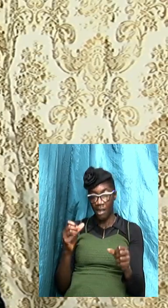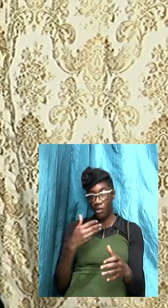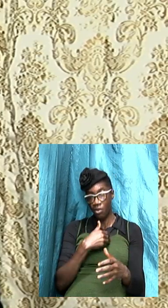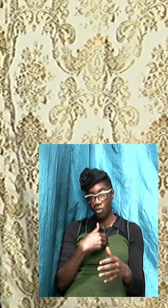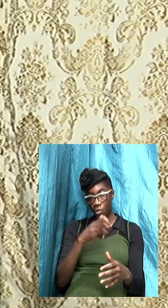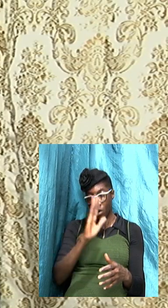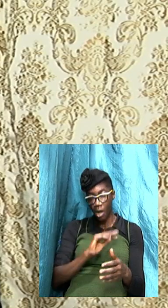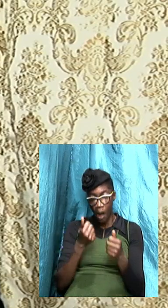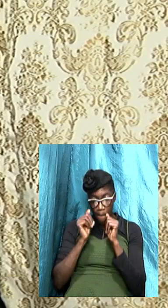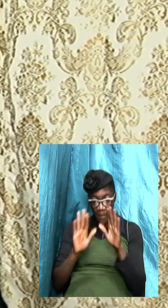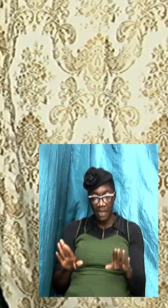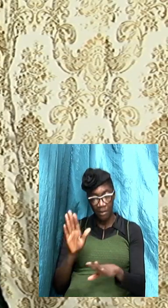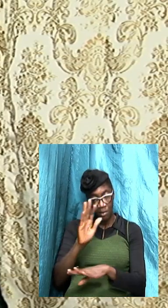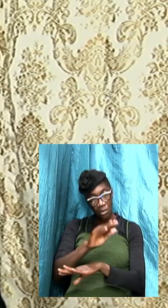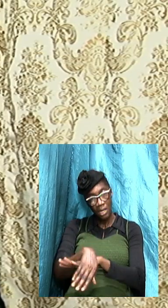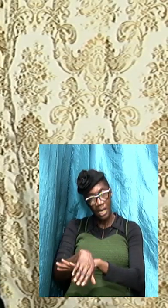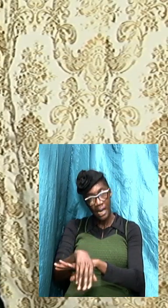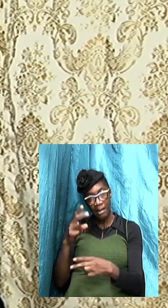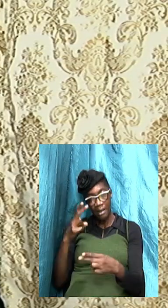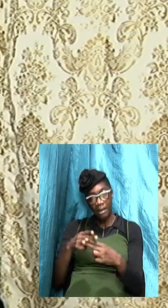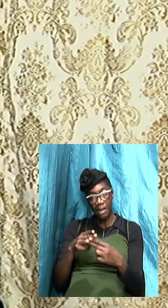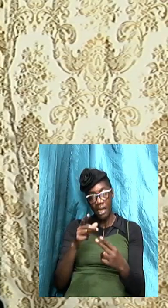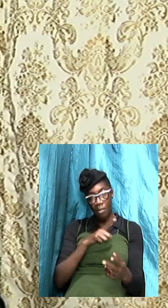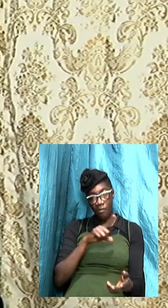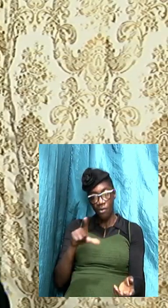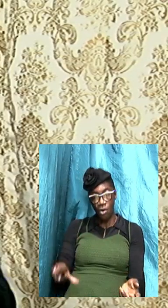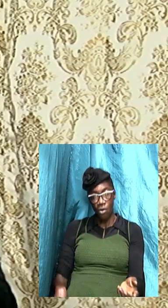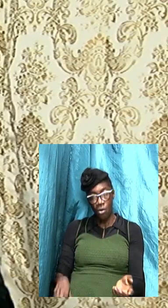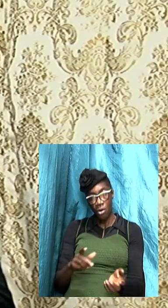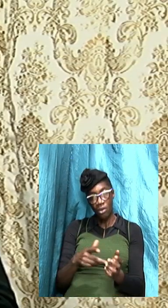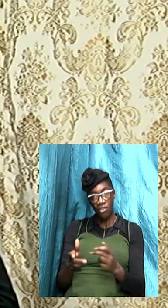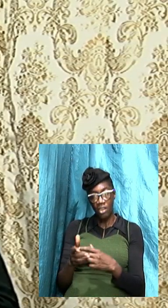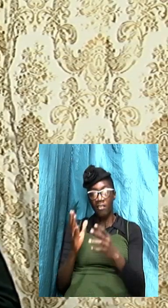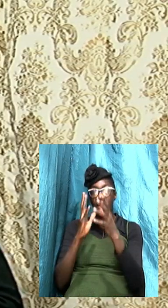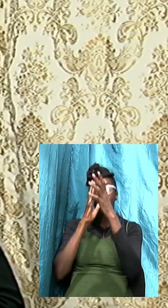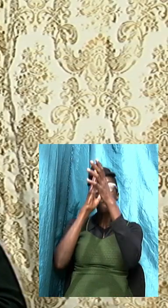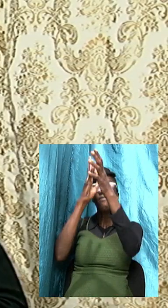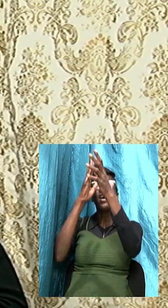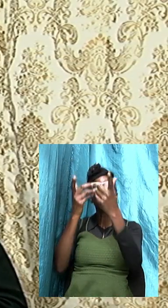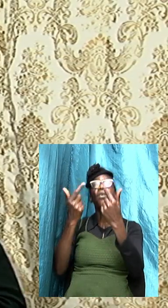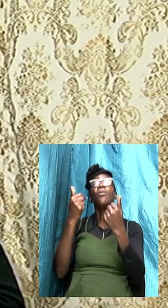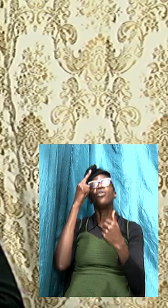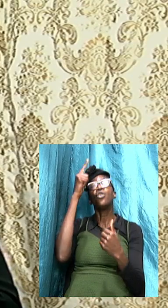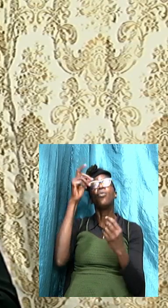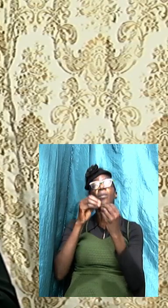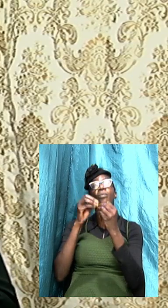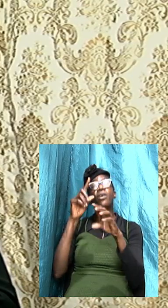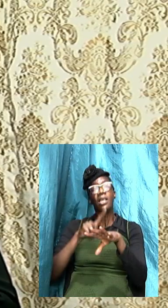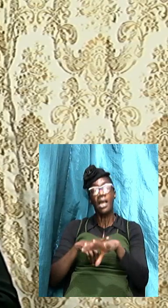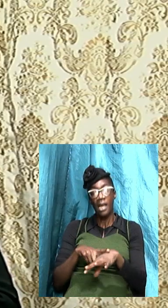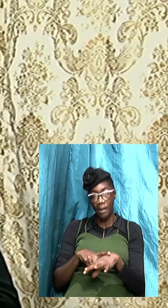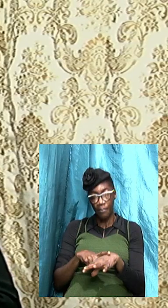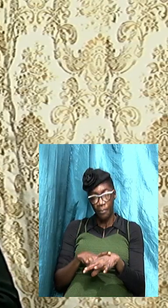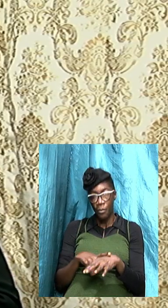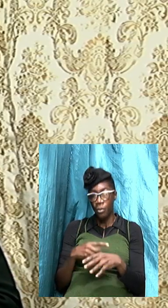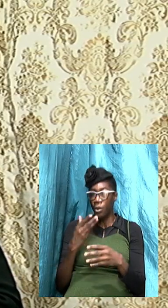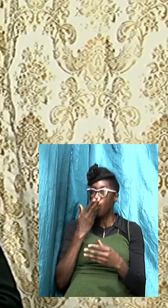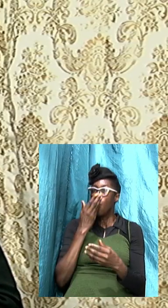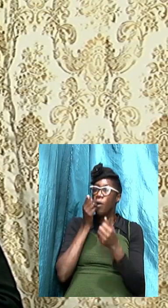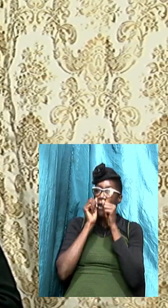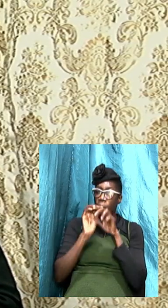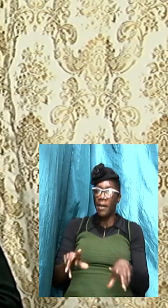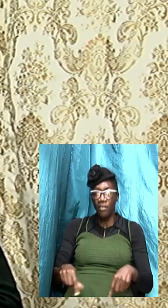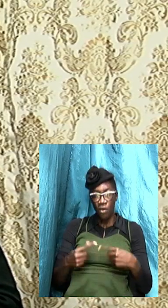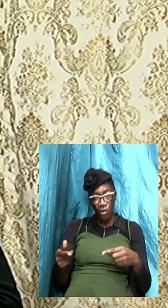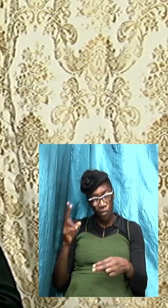bless you tonight in the name of the Lord Jesus Father we come to you one more time and we want to bless your